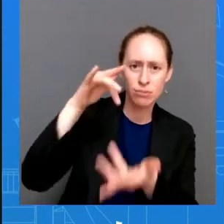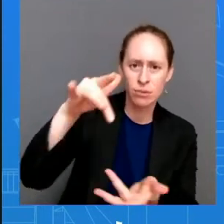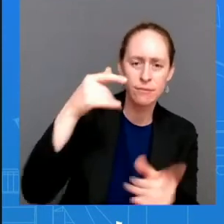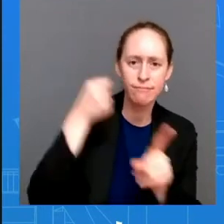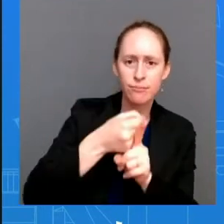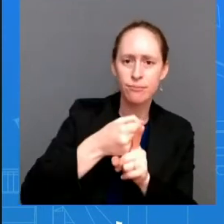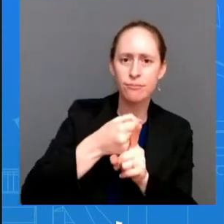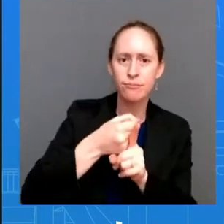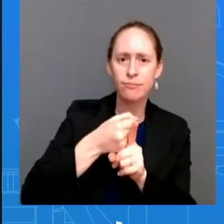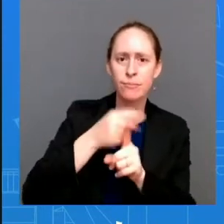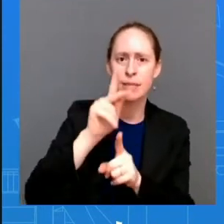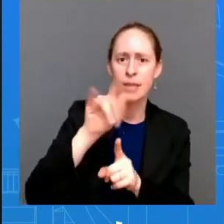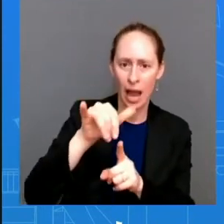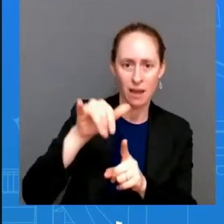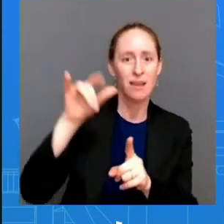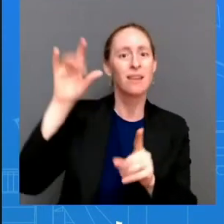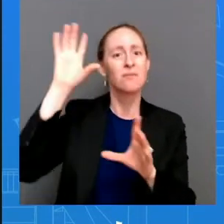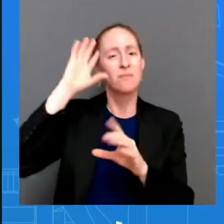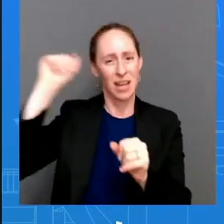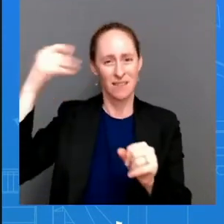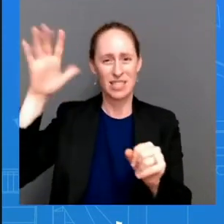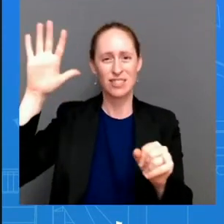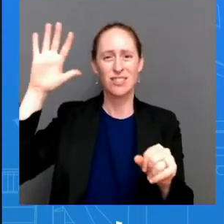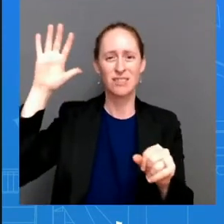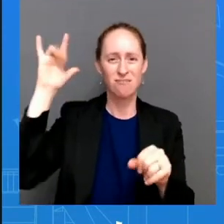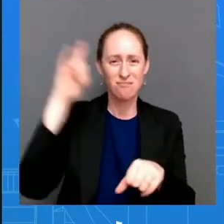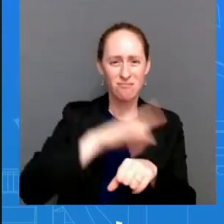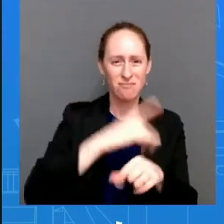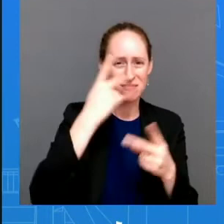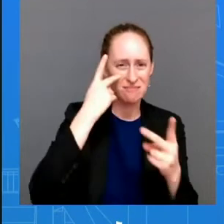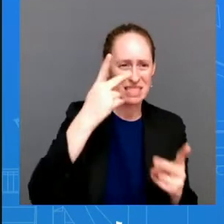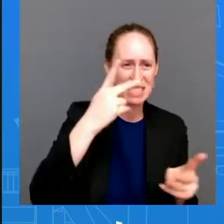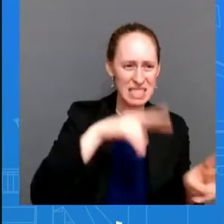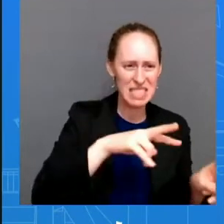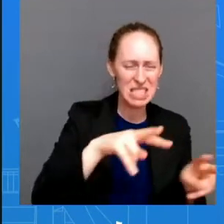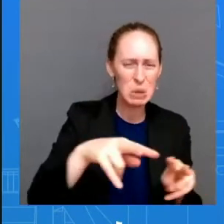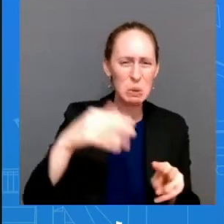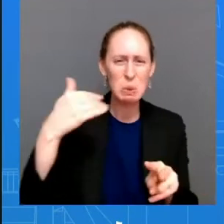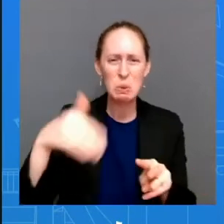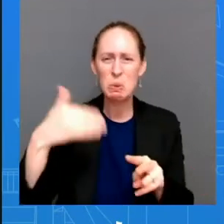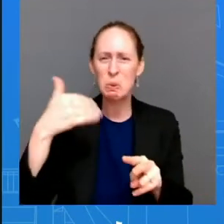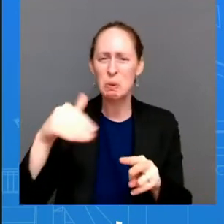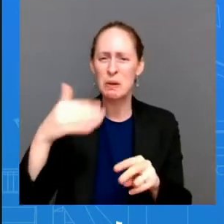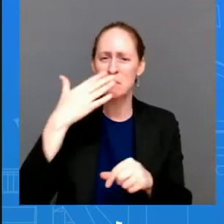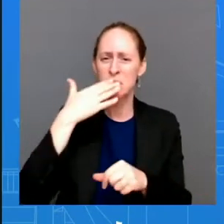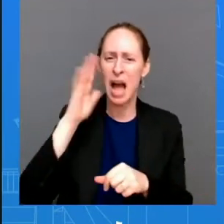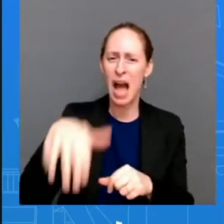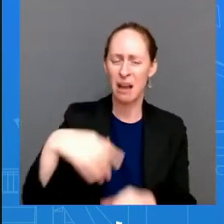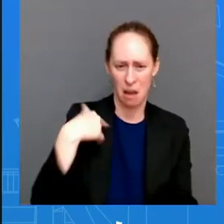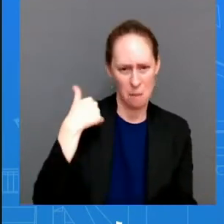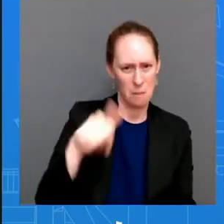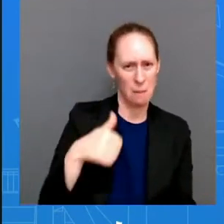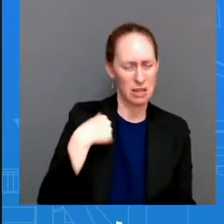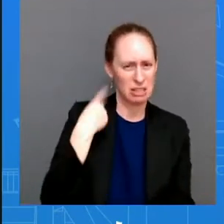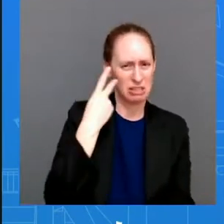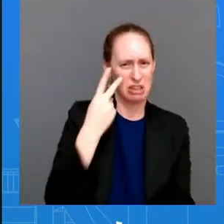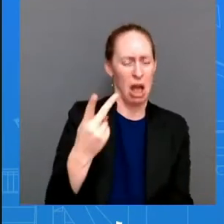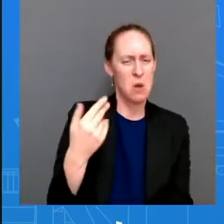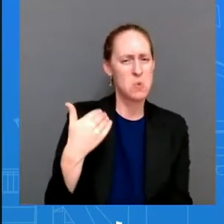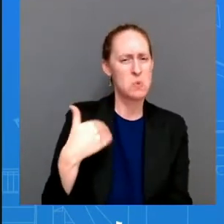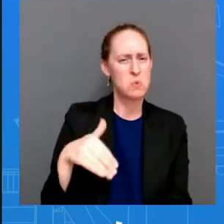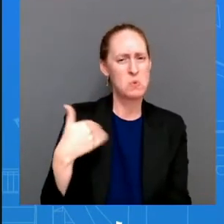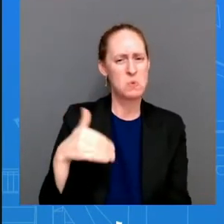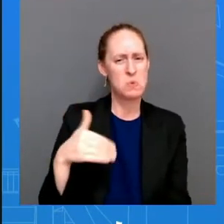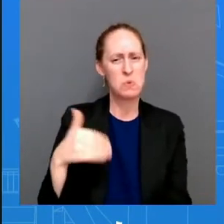visited kentucky at that time i remember traveling with him and it was a uh aftermath of what happened to the